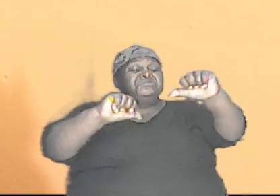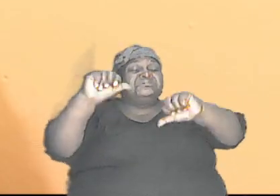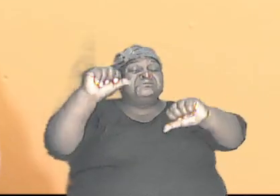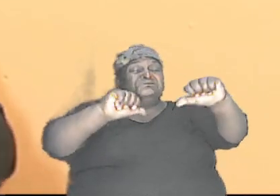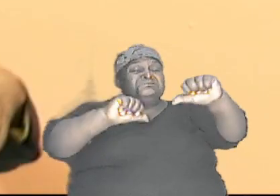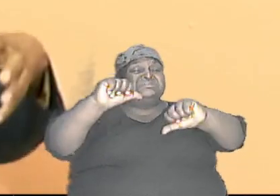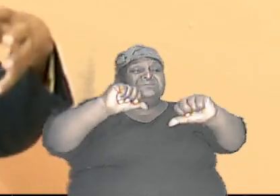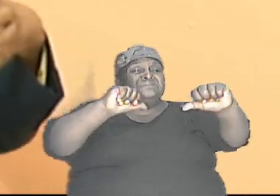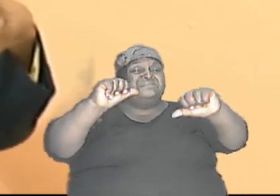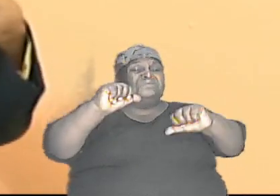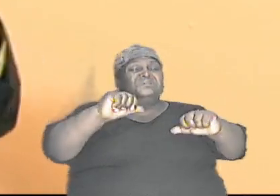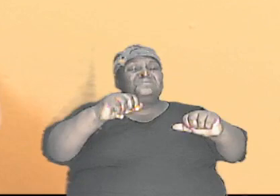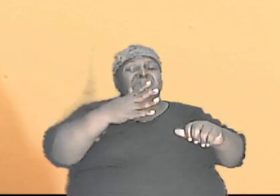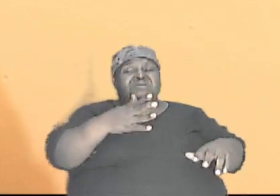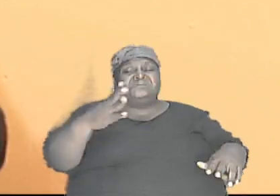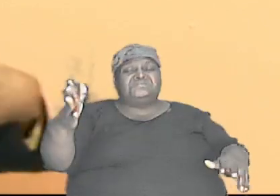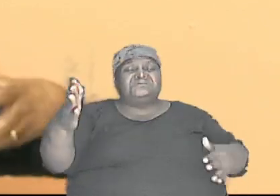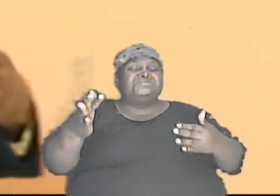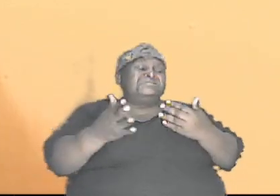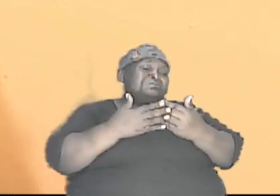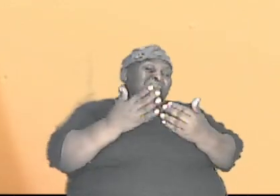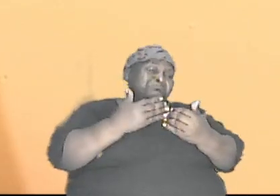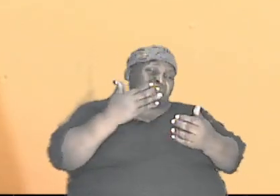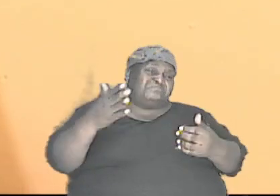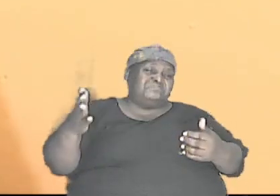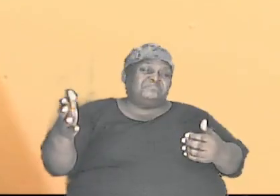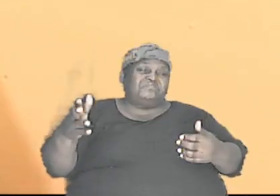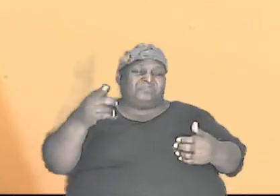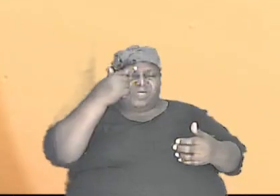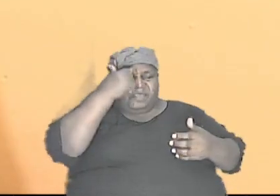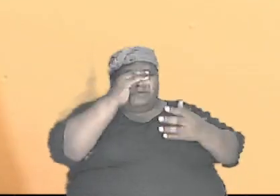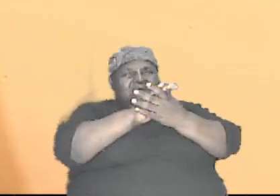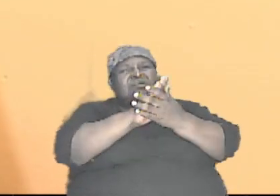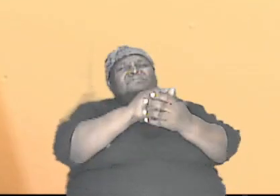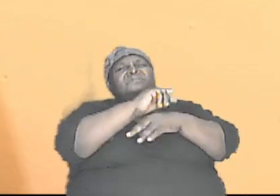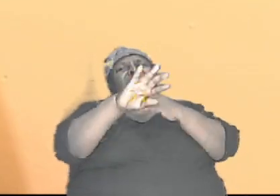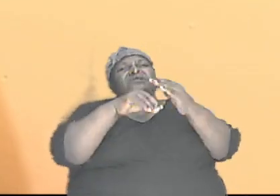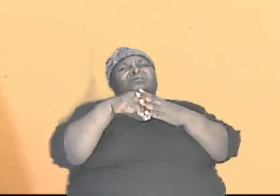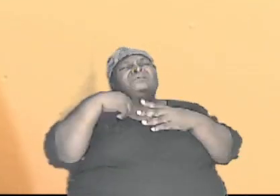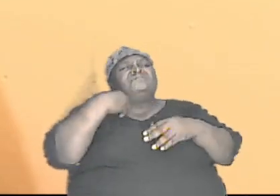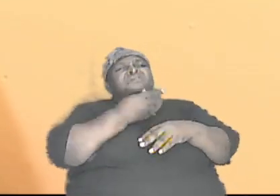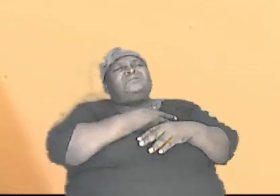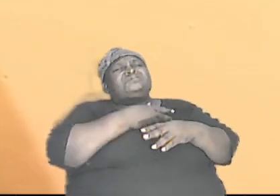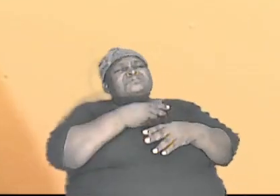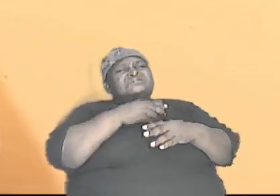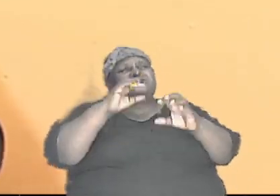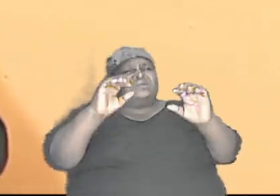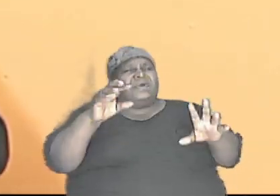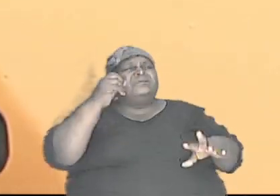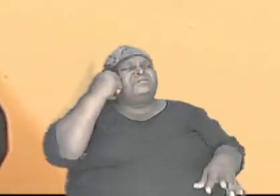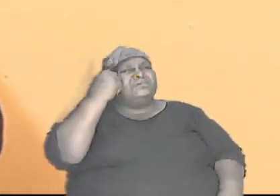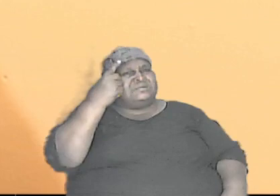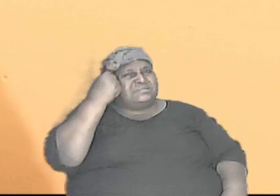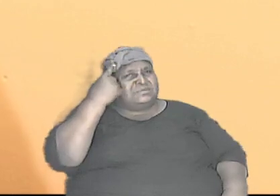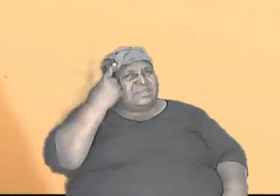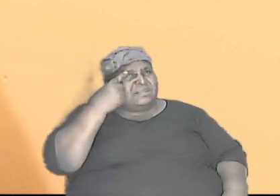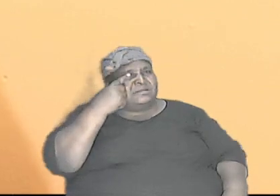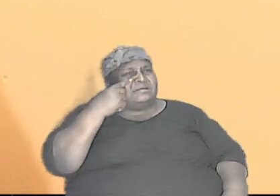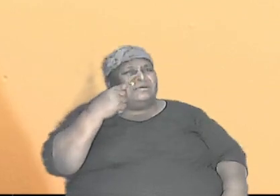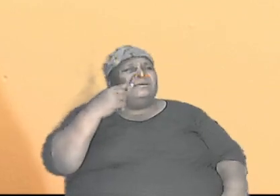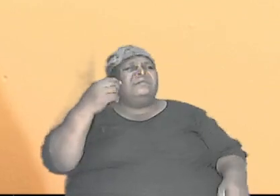simple things but I believe all of us can grasp what we will put together and it will give us a